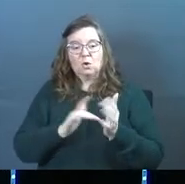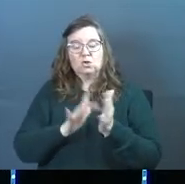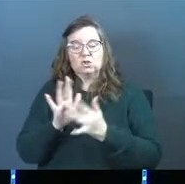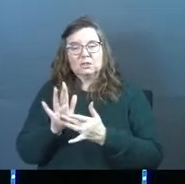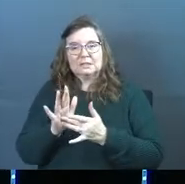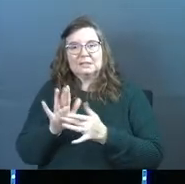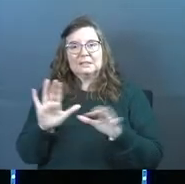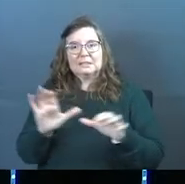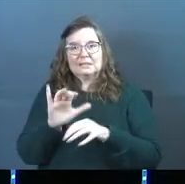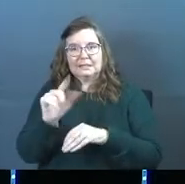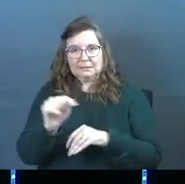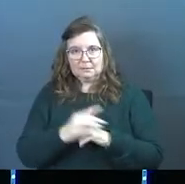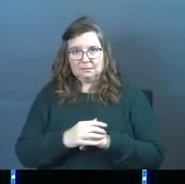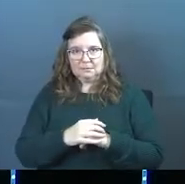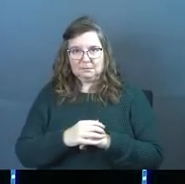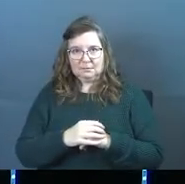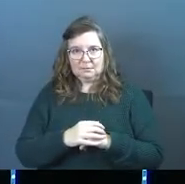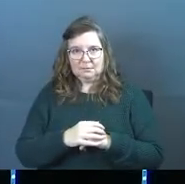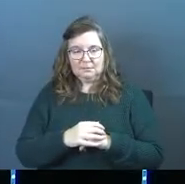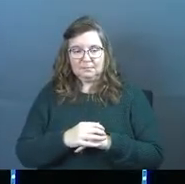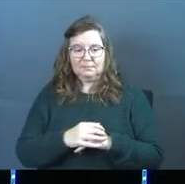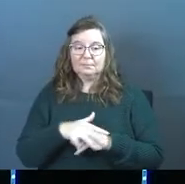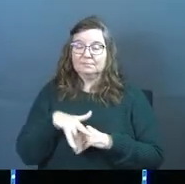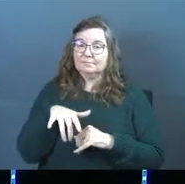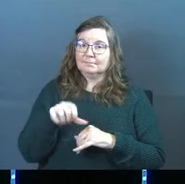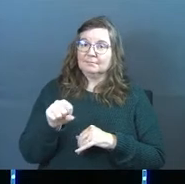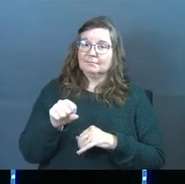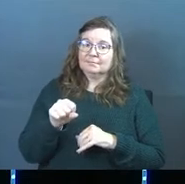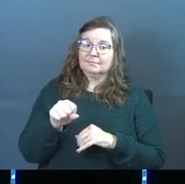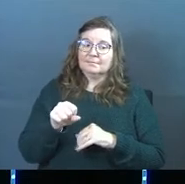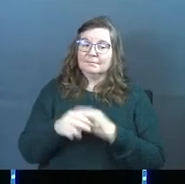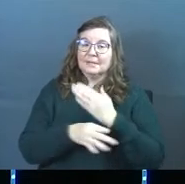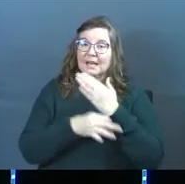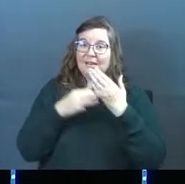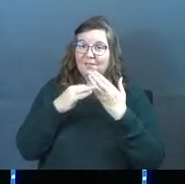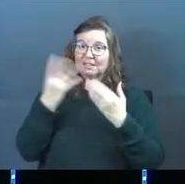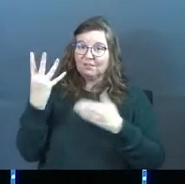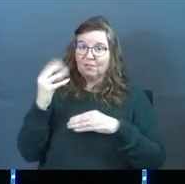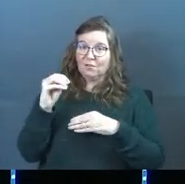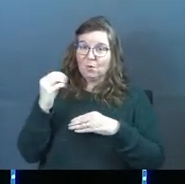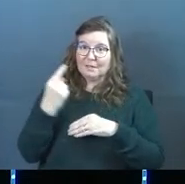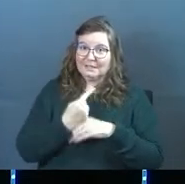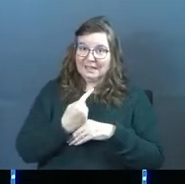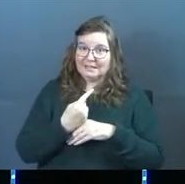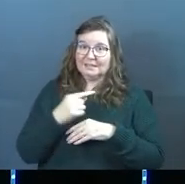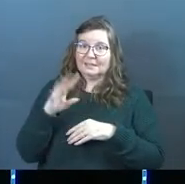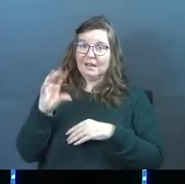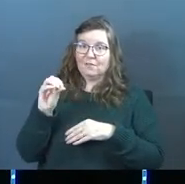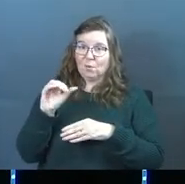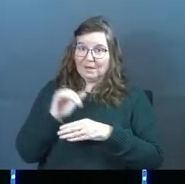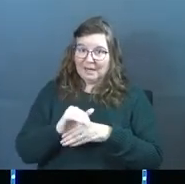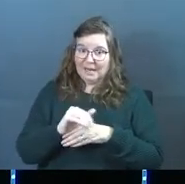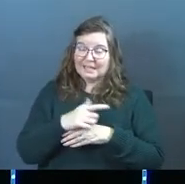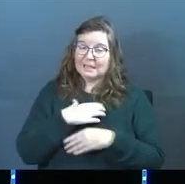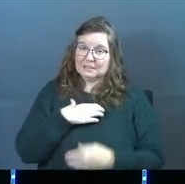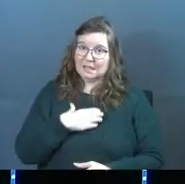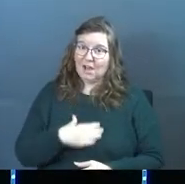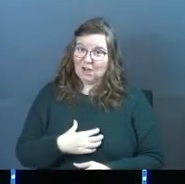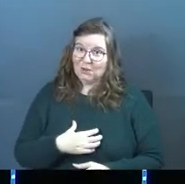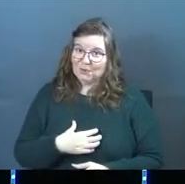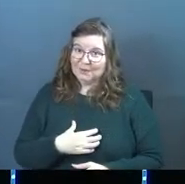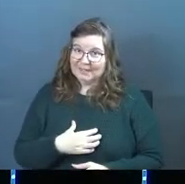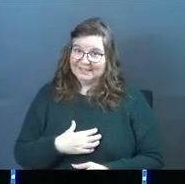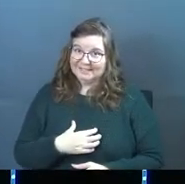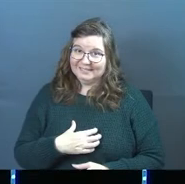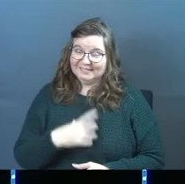Jesus did it. Oh, yeah. And he fasted for 40 days, 40 nights. And he's hungry, it says.